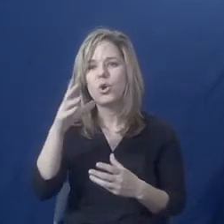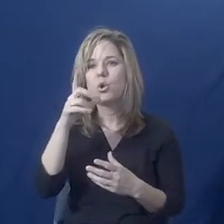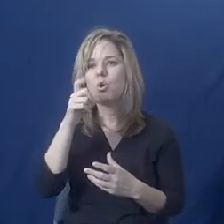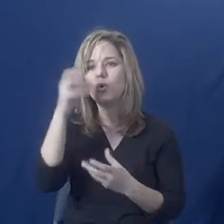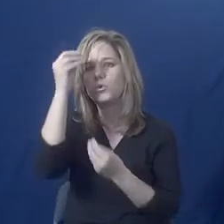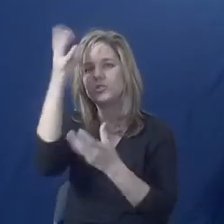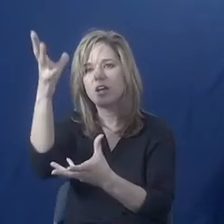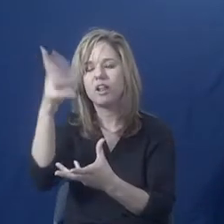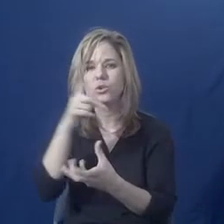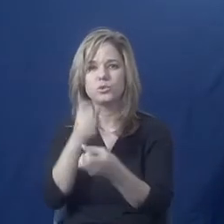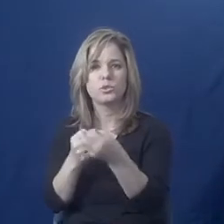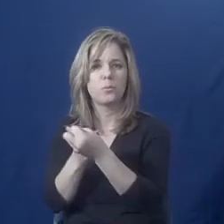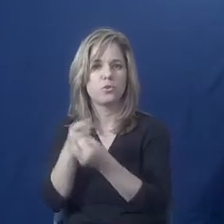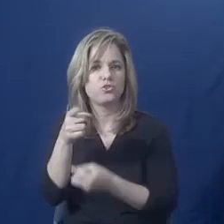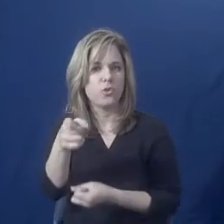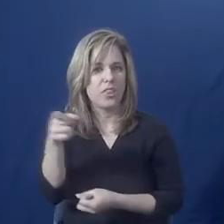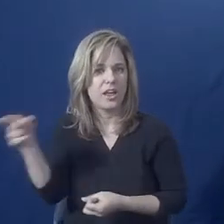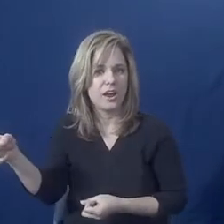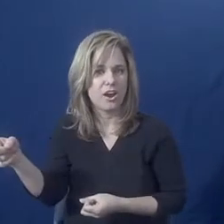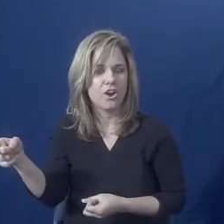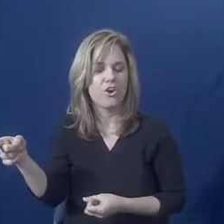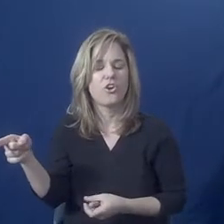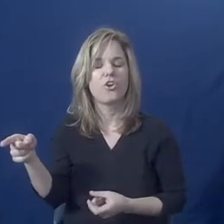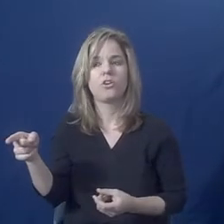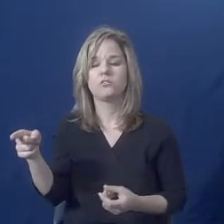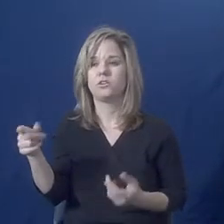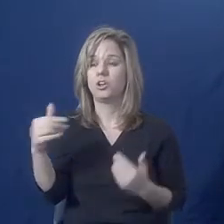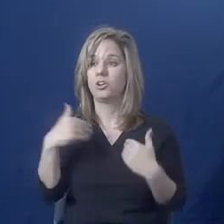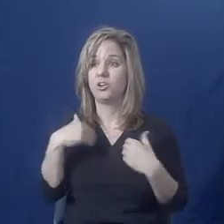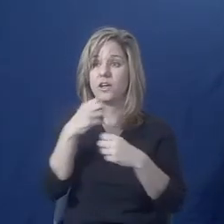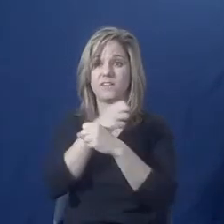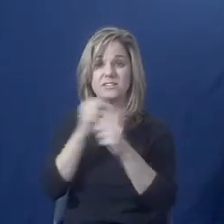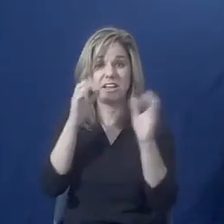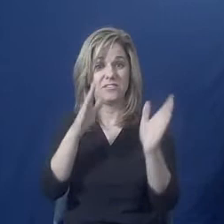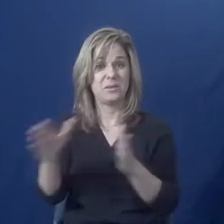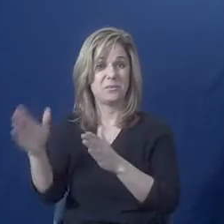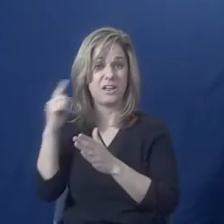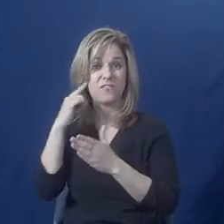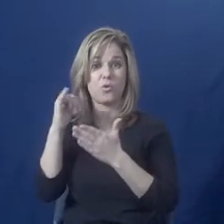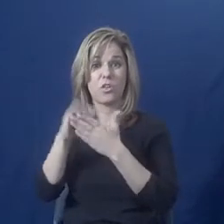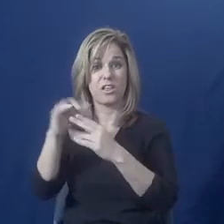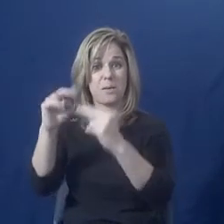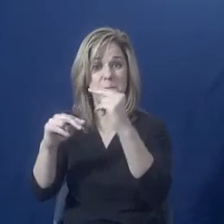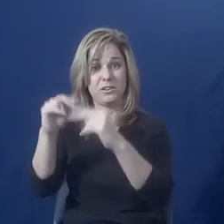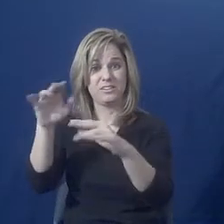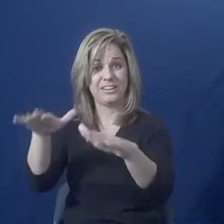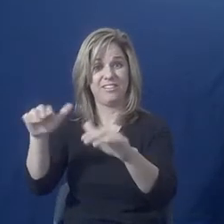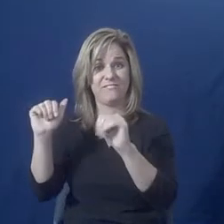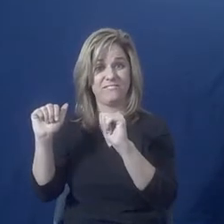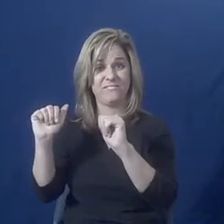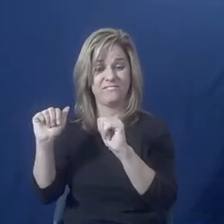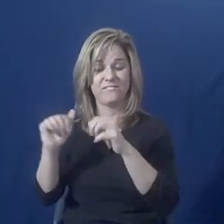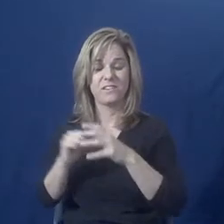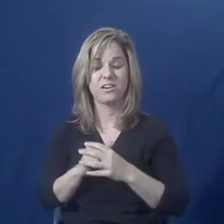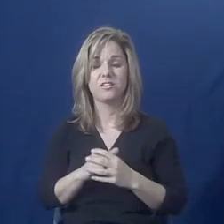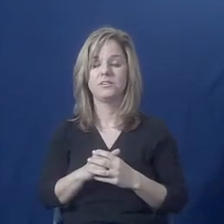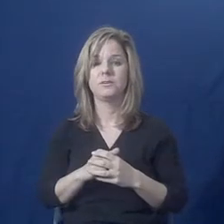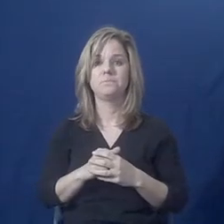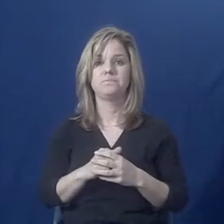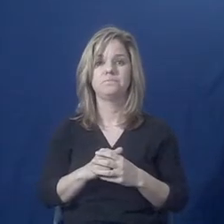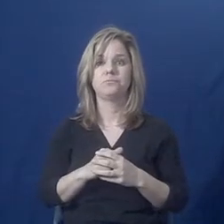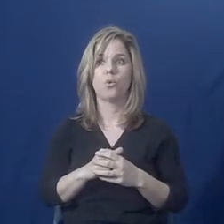a safety plan for leaving the building, for being in the building?